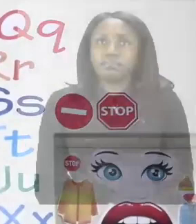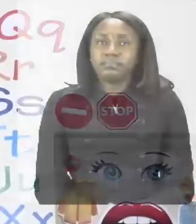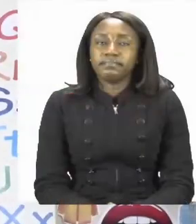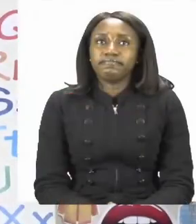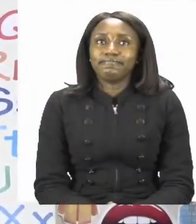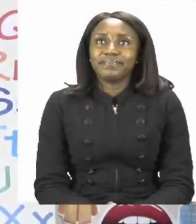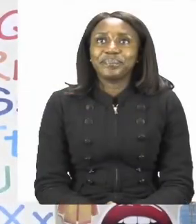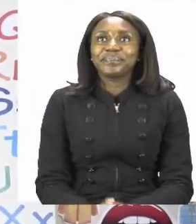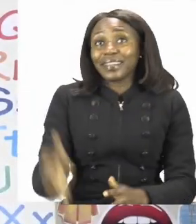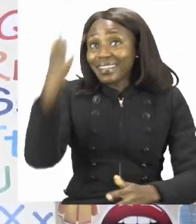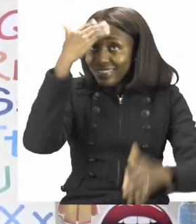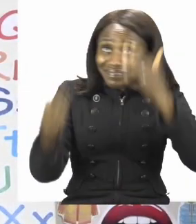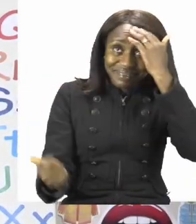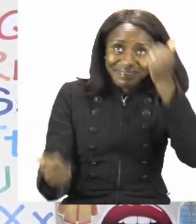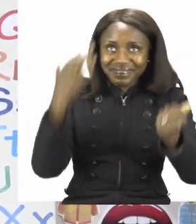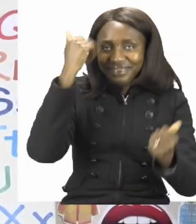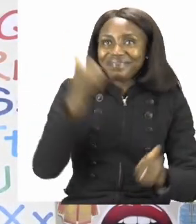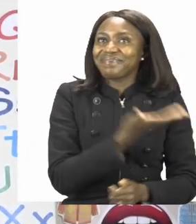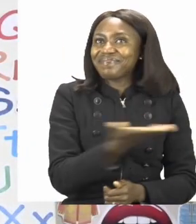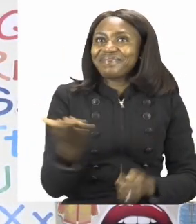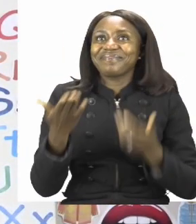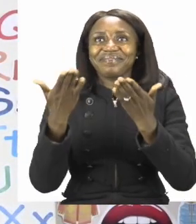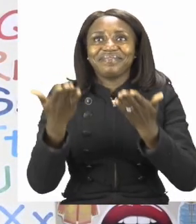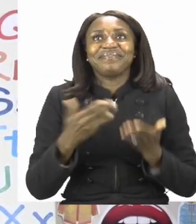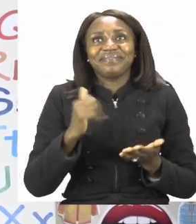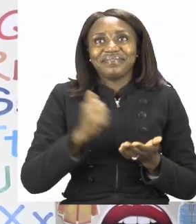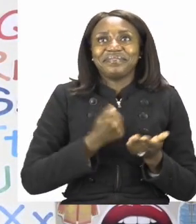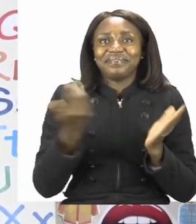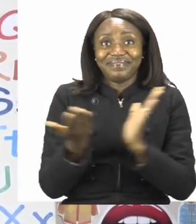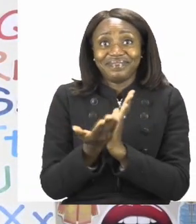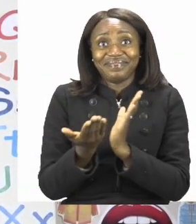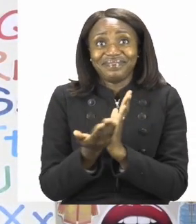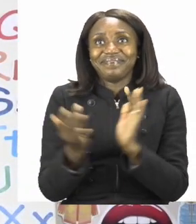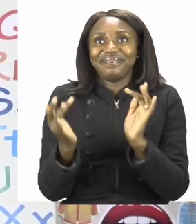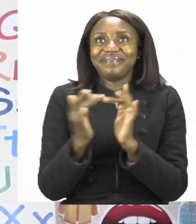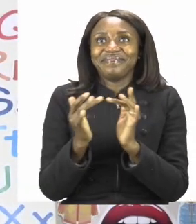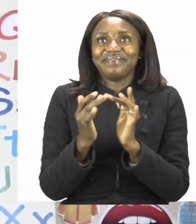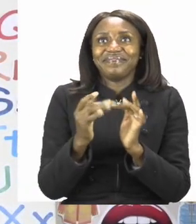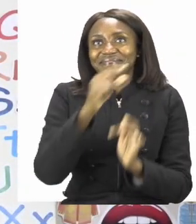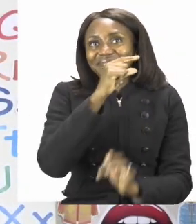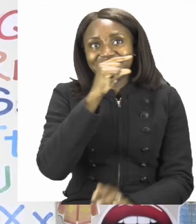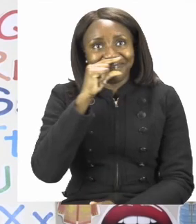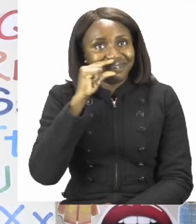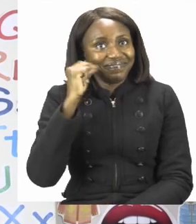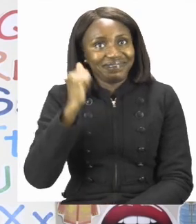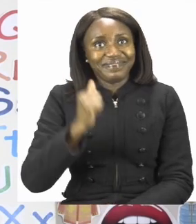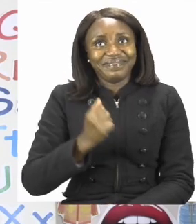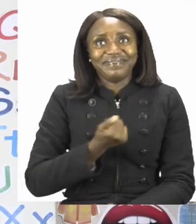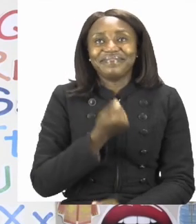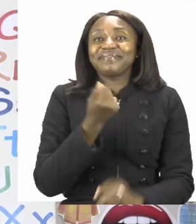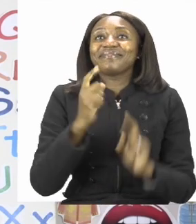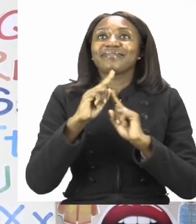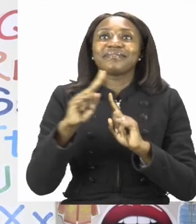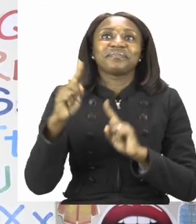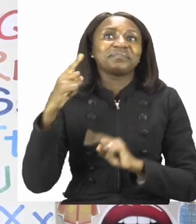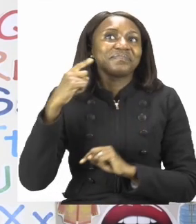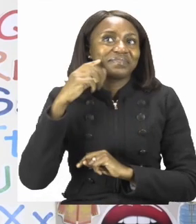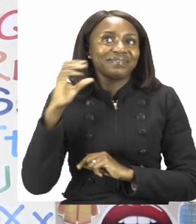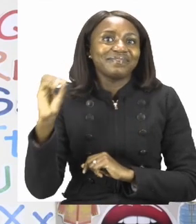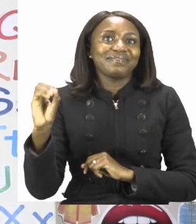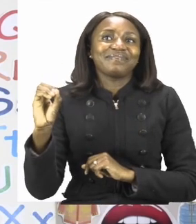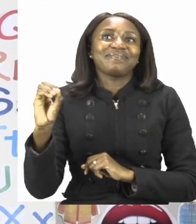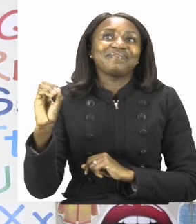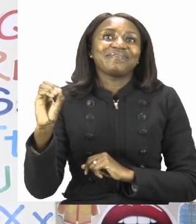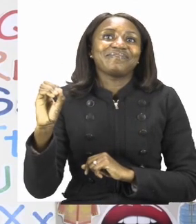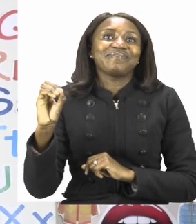Hello everyone and welcome to MyZone Online School. MyZone teacher